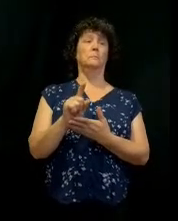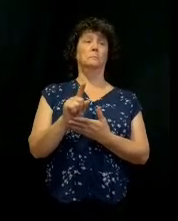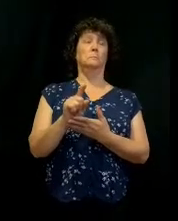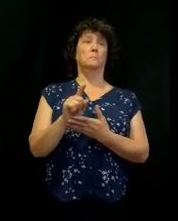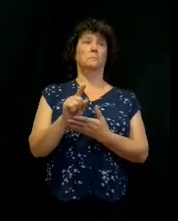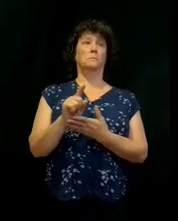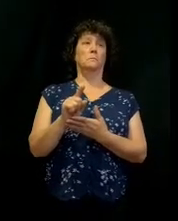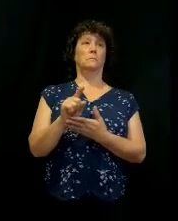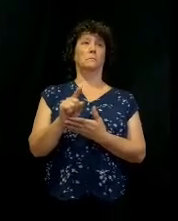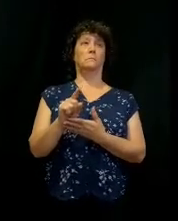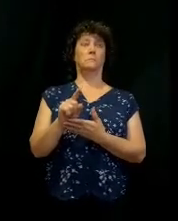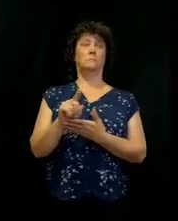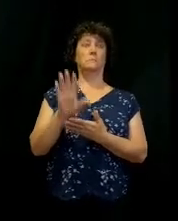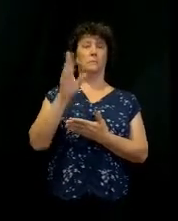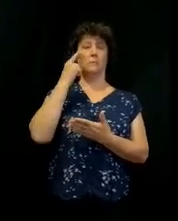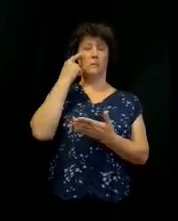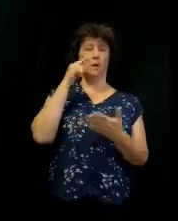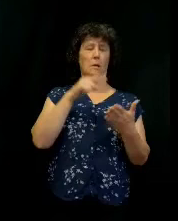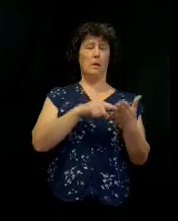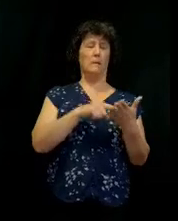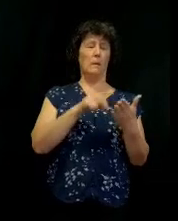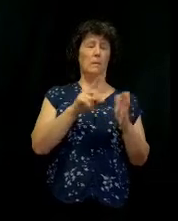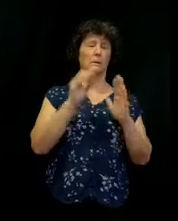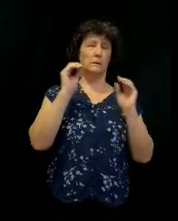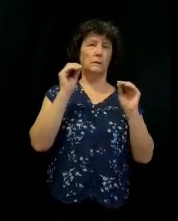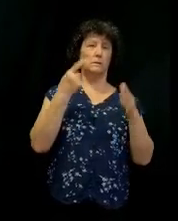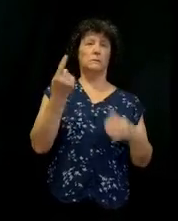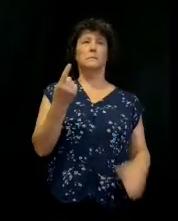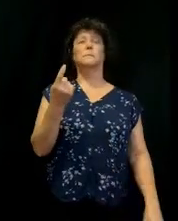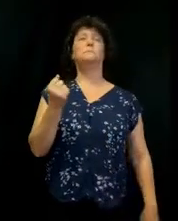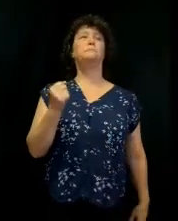Now, check this out, and we'll teach you something real quick.